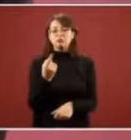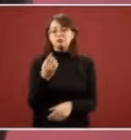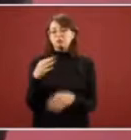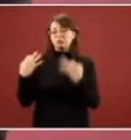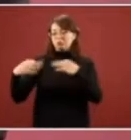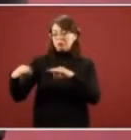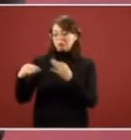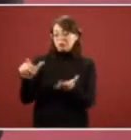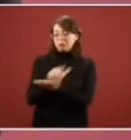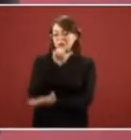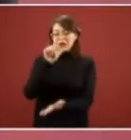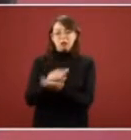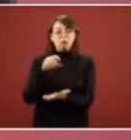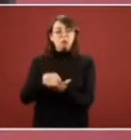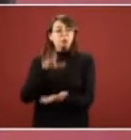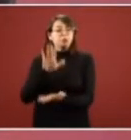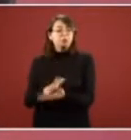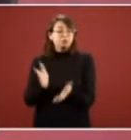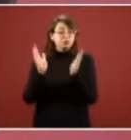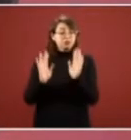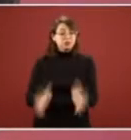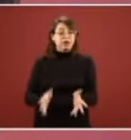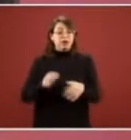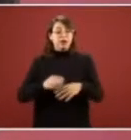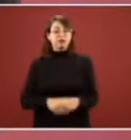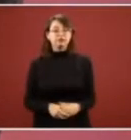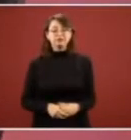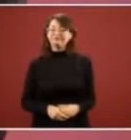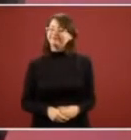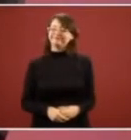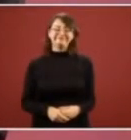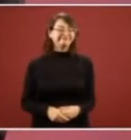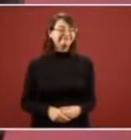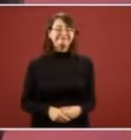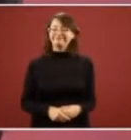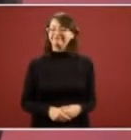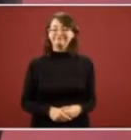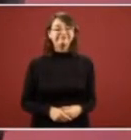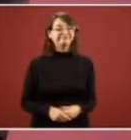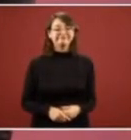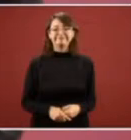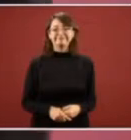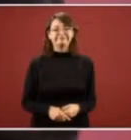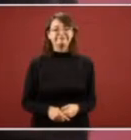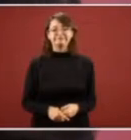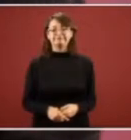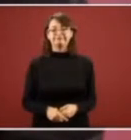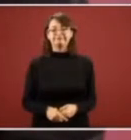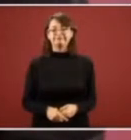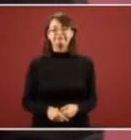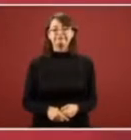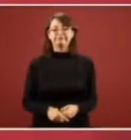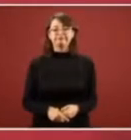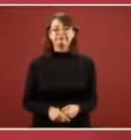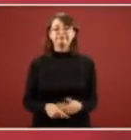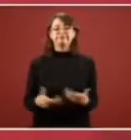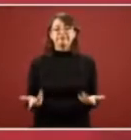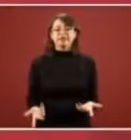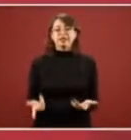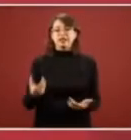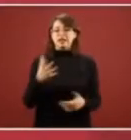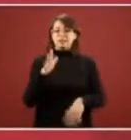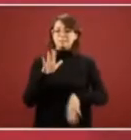with only a law this has to do with that